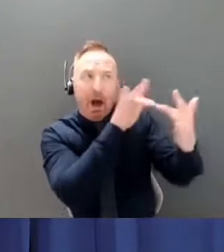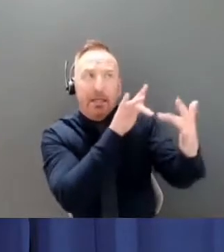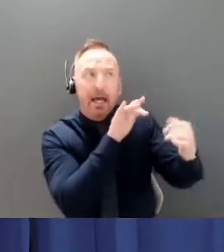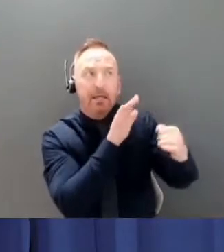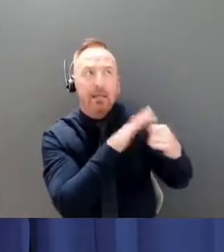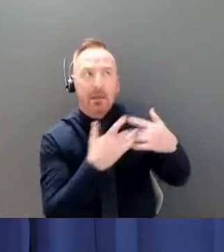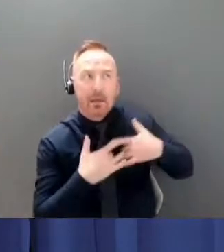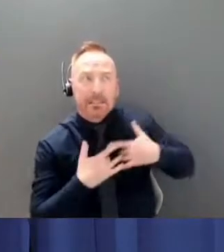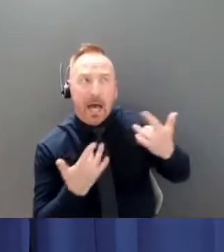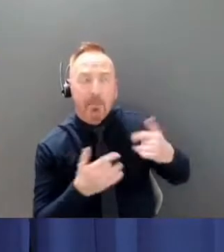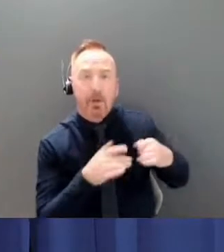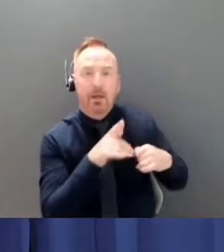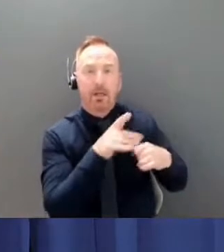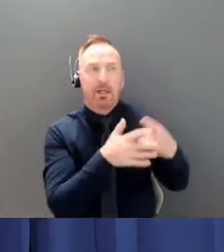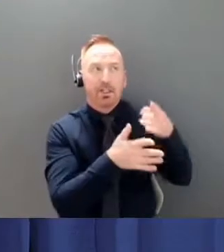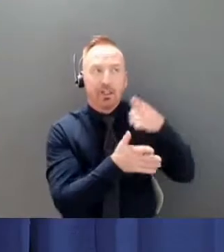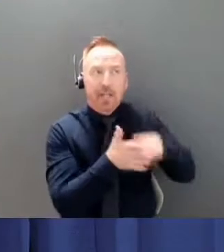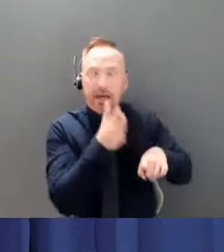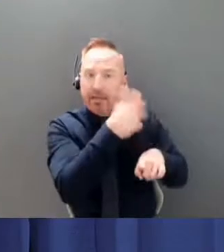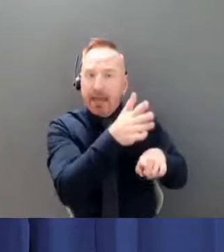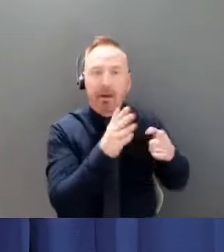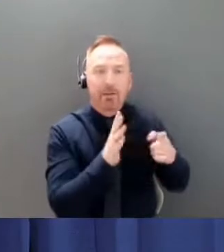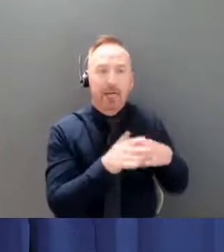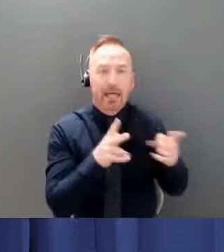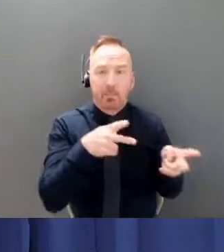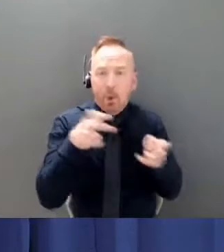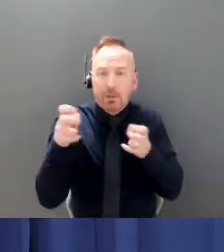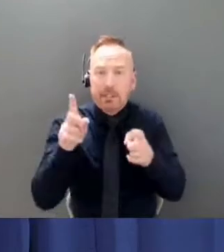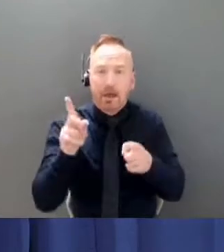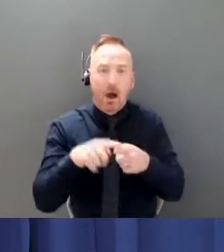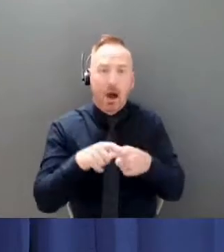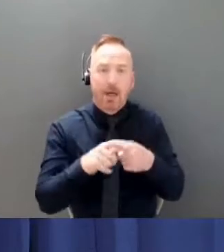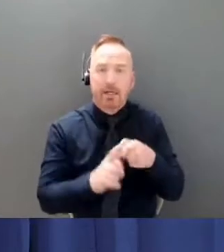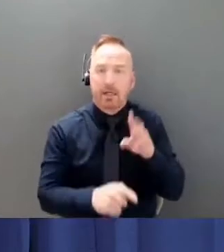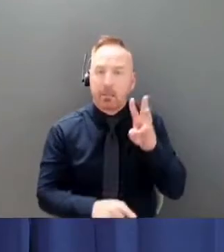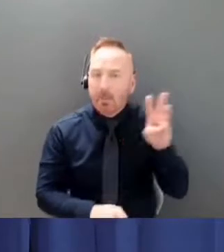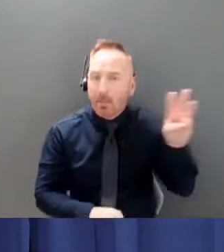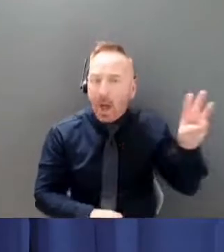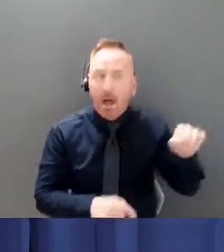and limit social visits between communities